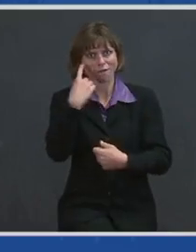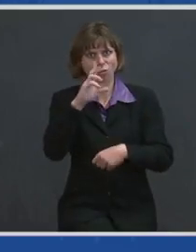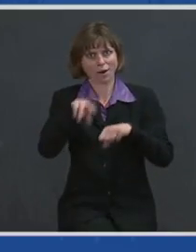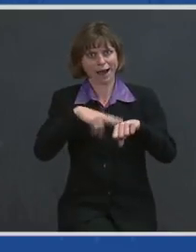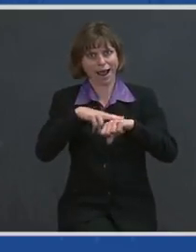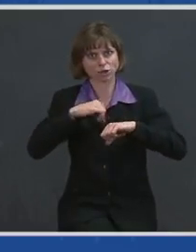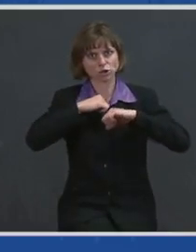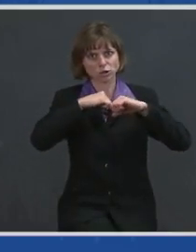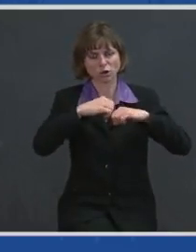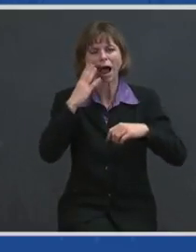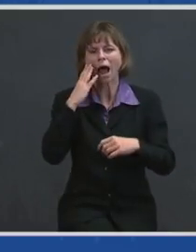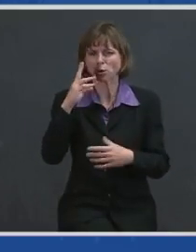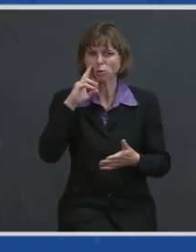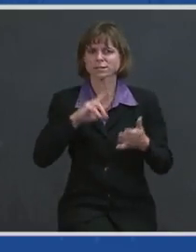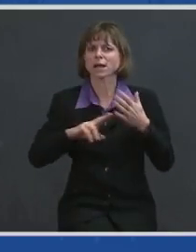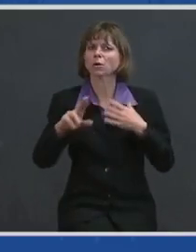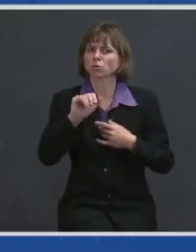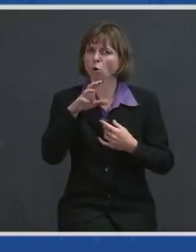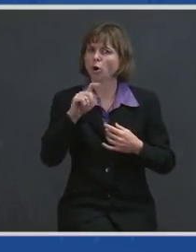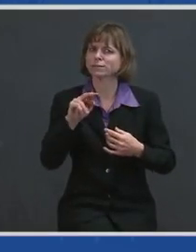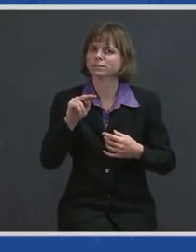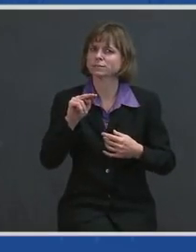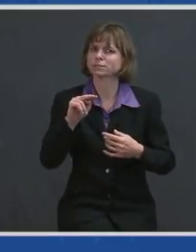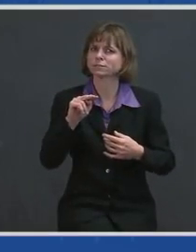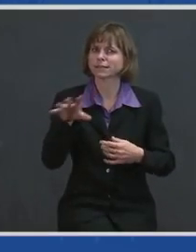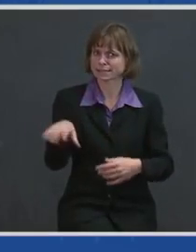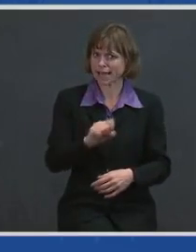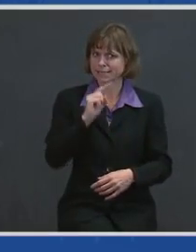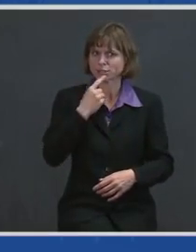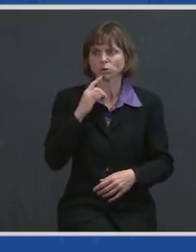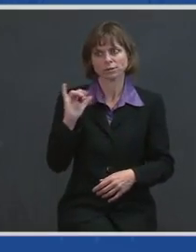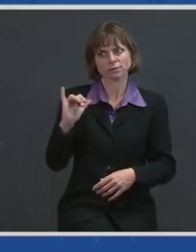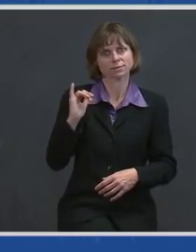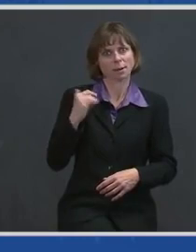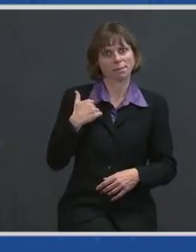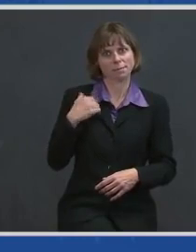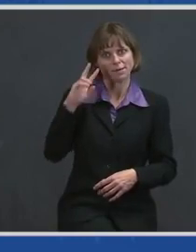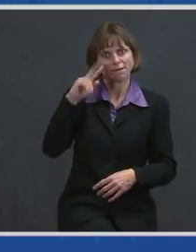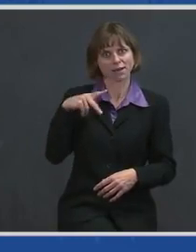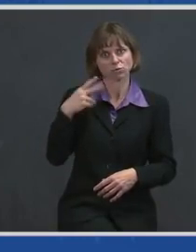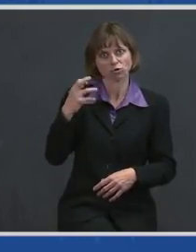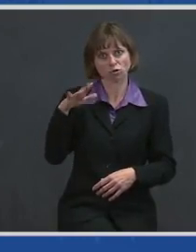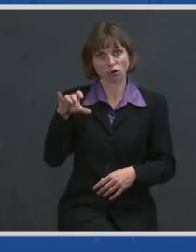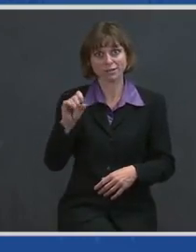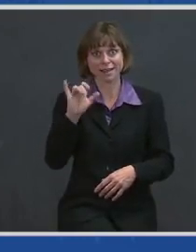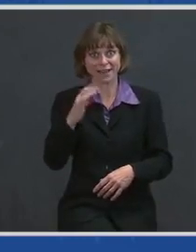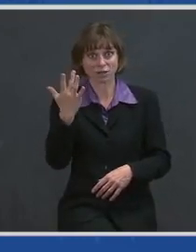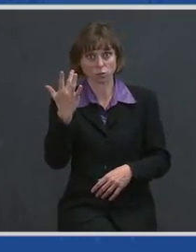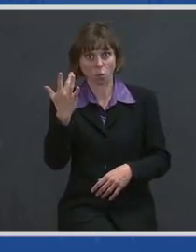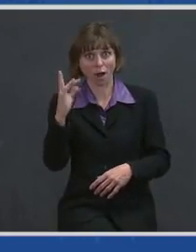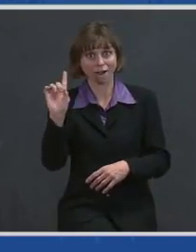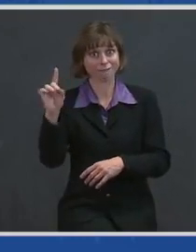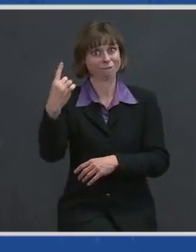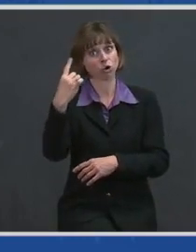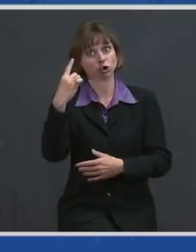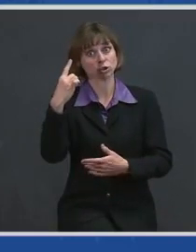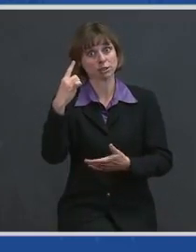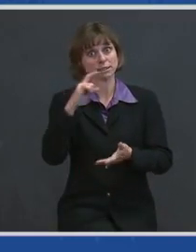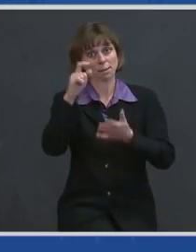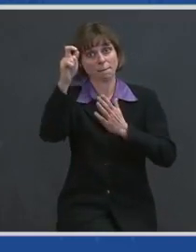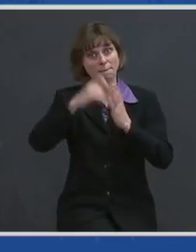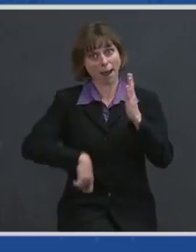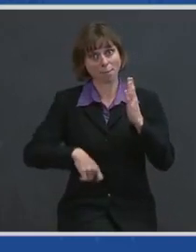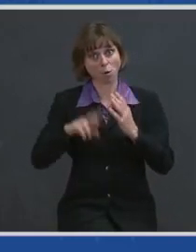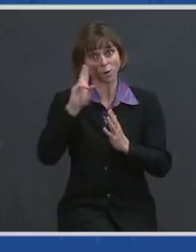Austin takes this as seriously as Vice President Harris and I do. That's why this first memo as secretary was